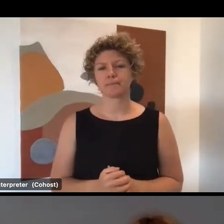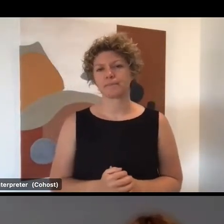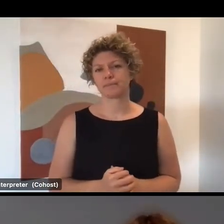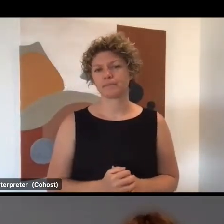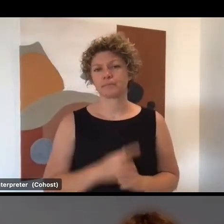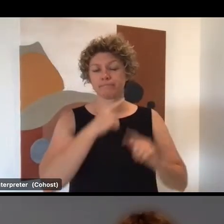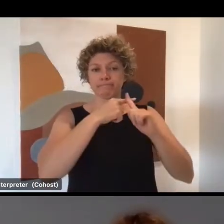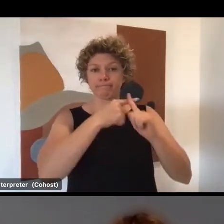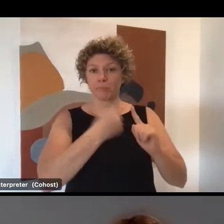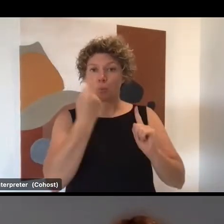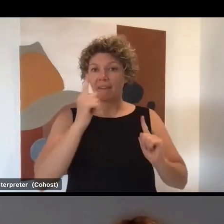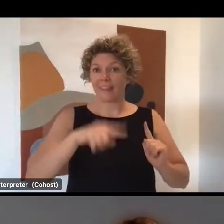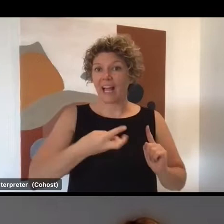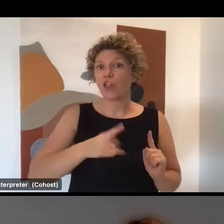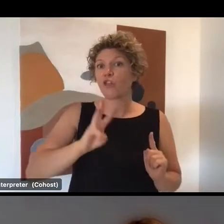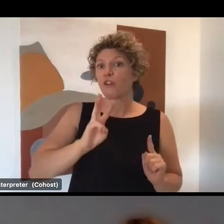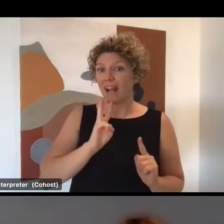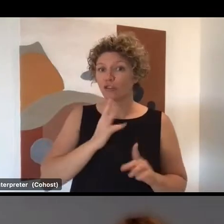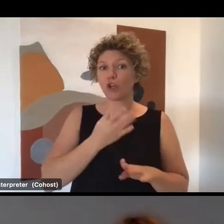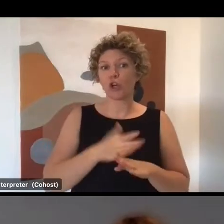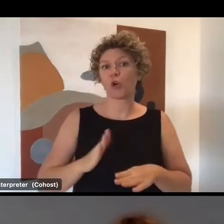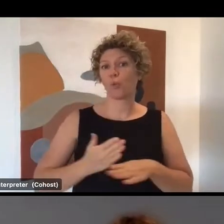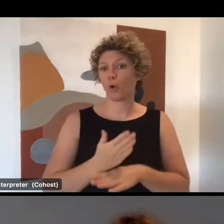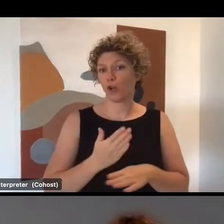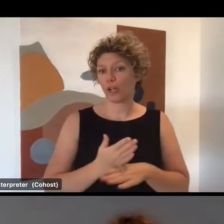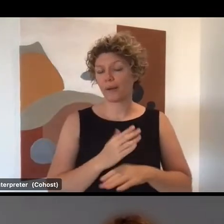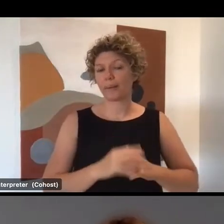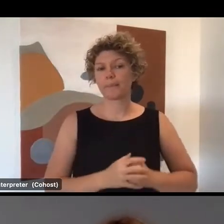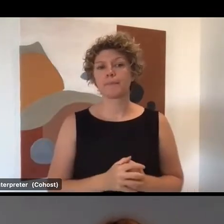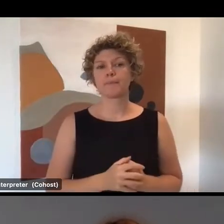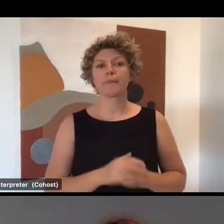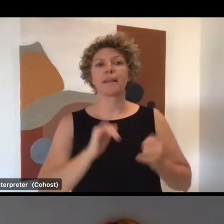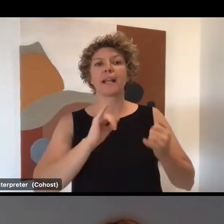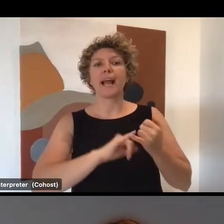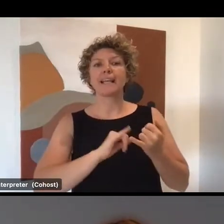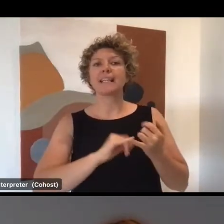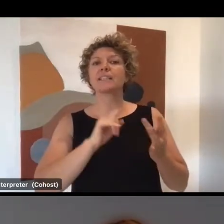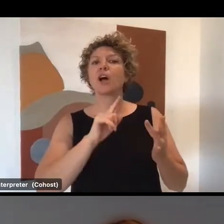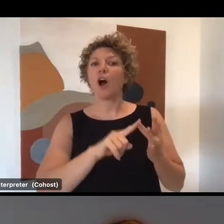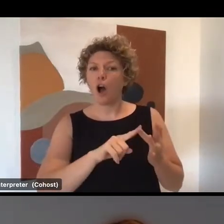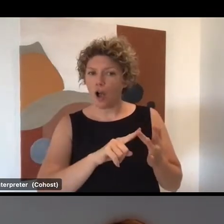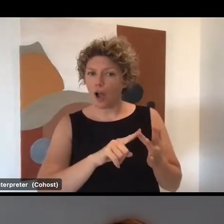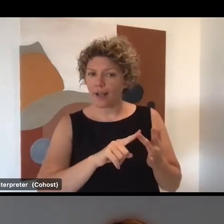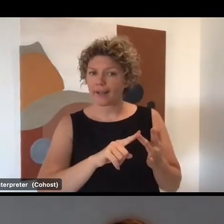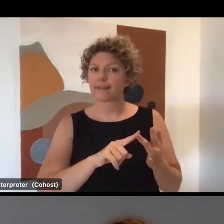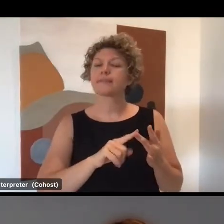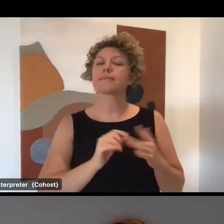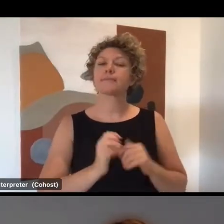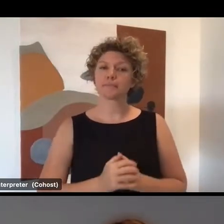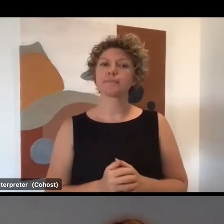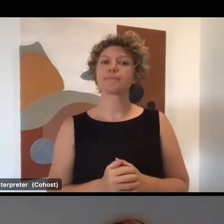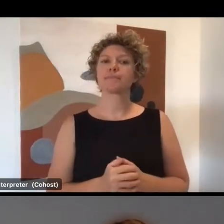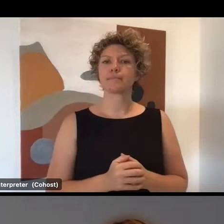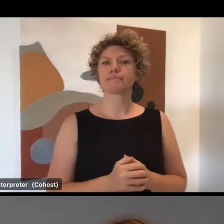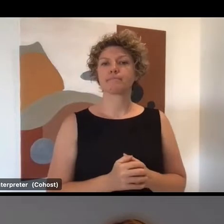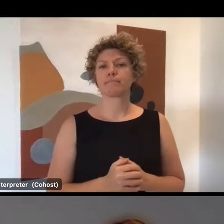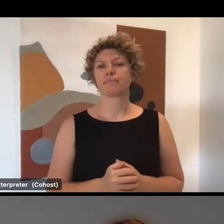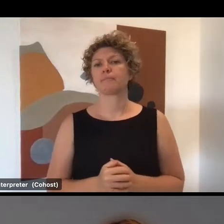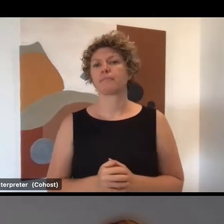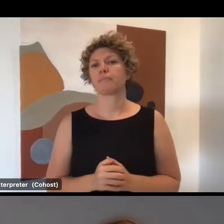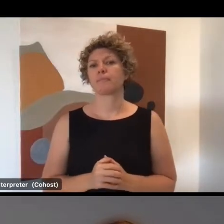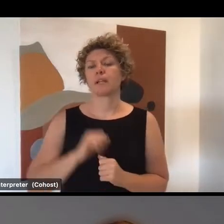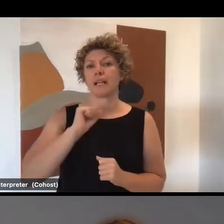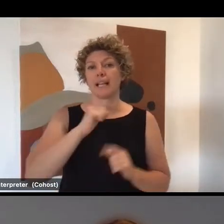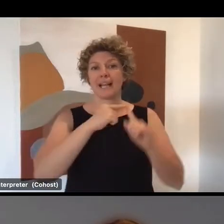,392 new personal care workers. CODA SSI, Settlement Services International which in their target is